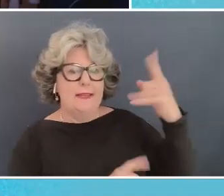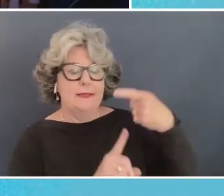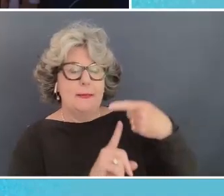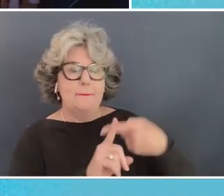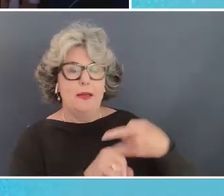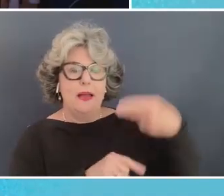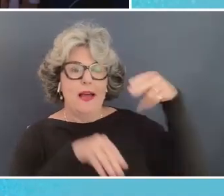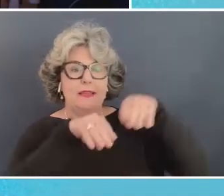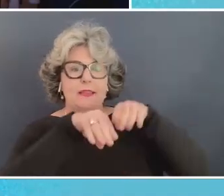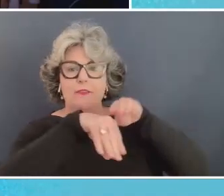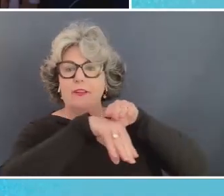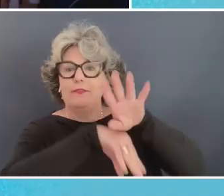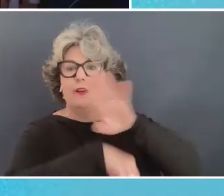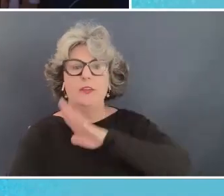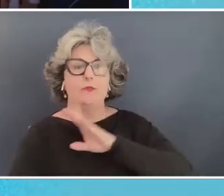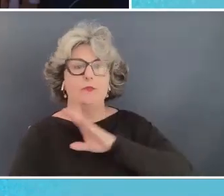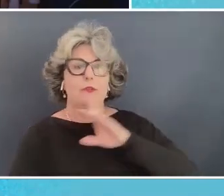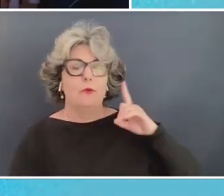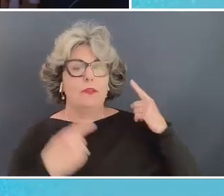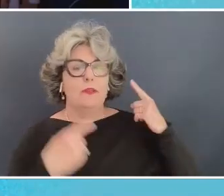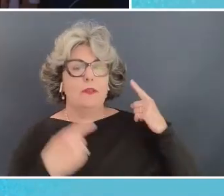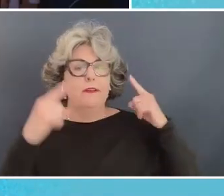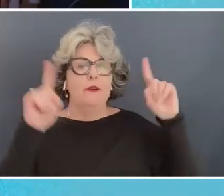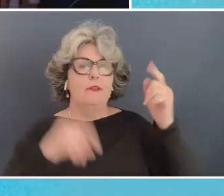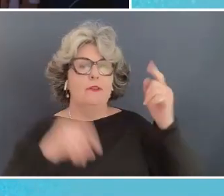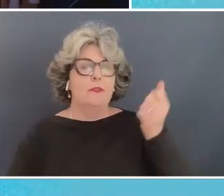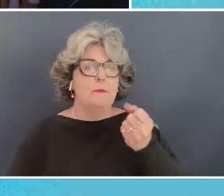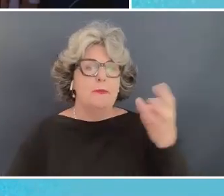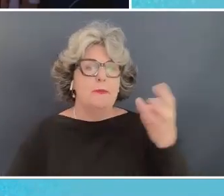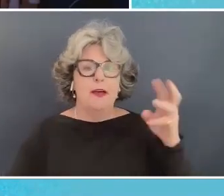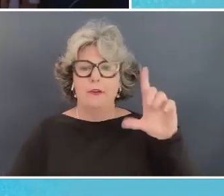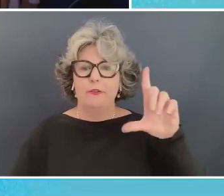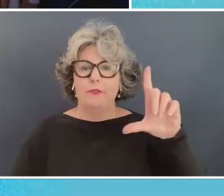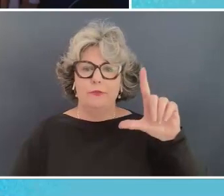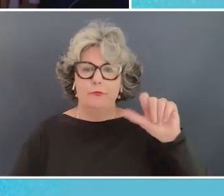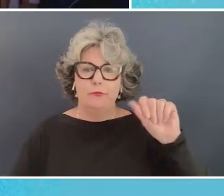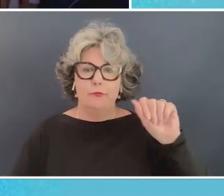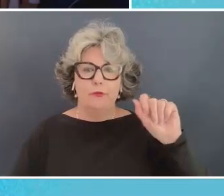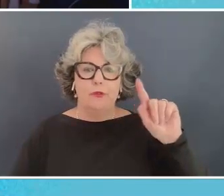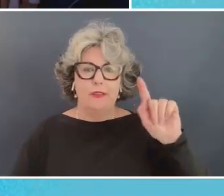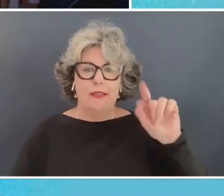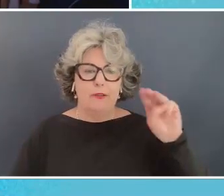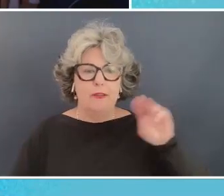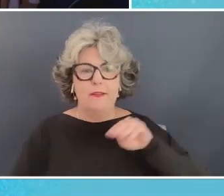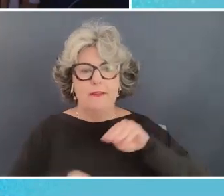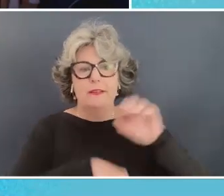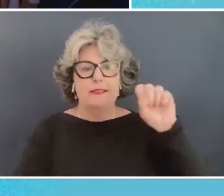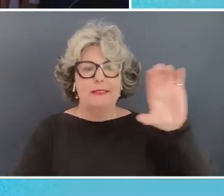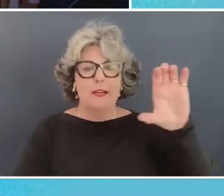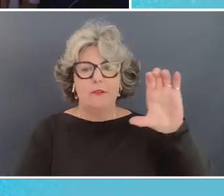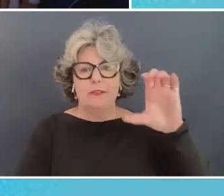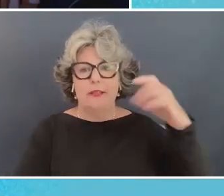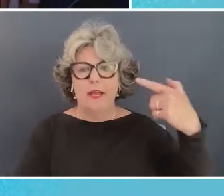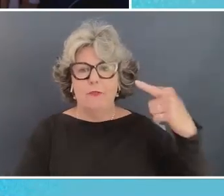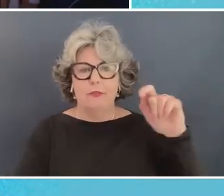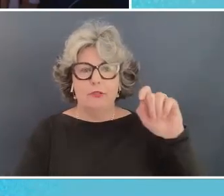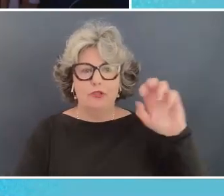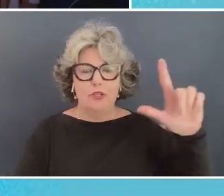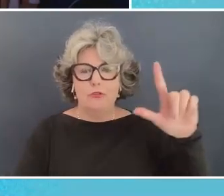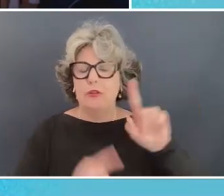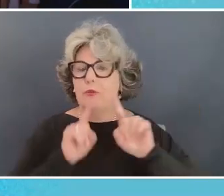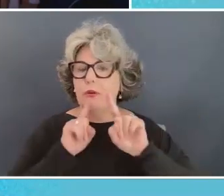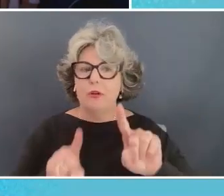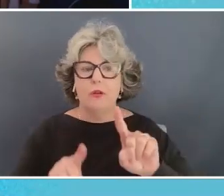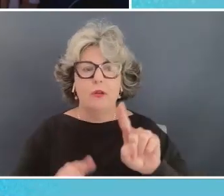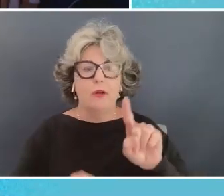level advisory board on effective multilateralism uh advising uh the secretary general we issued a report it's called a